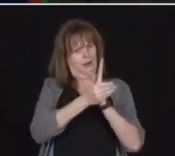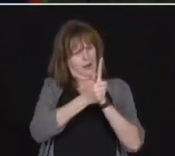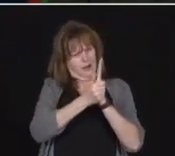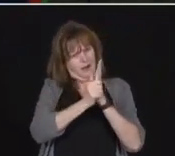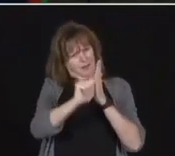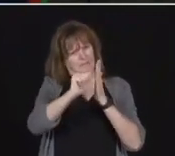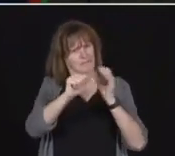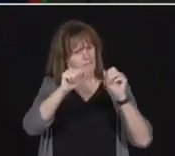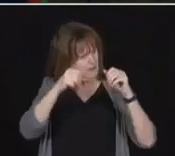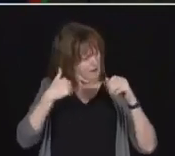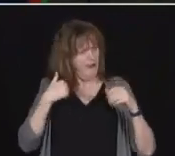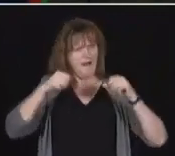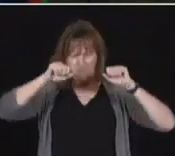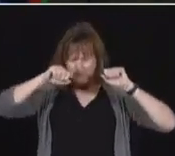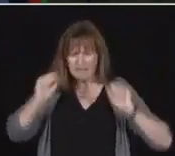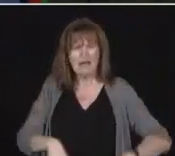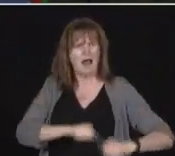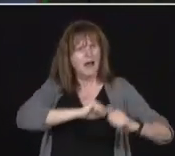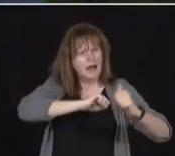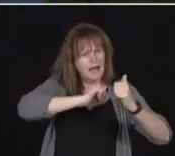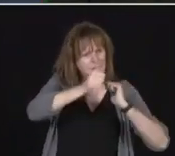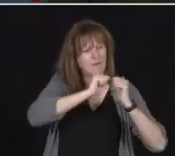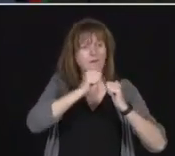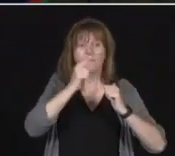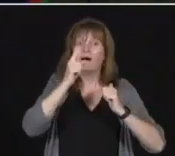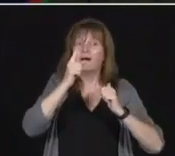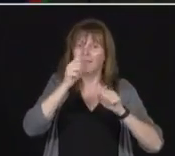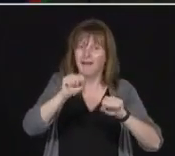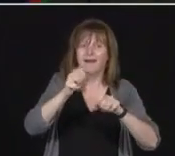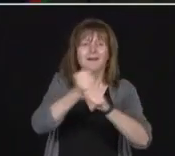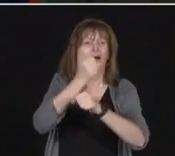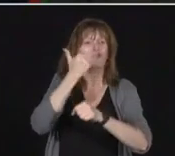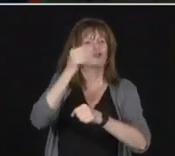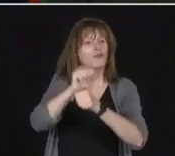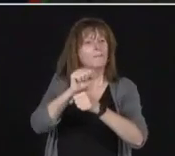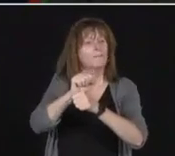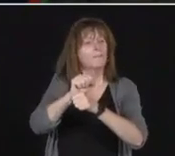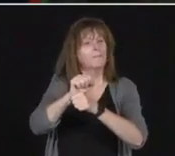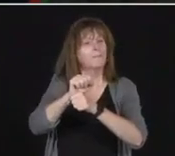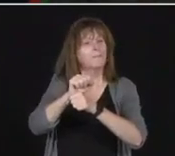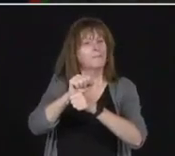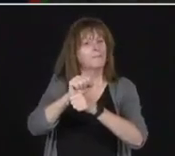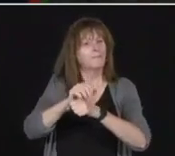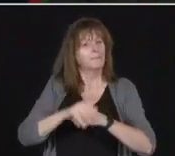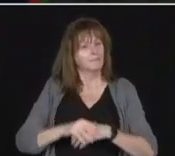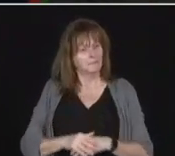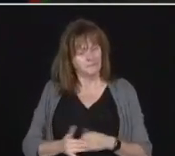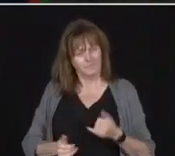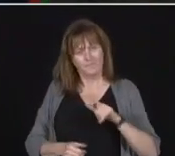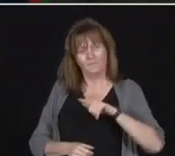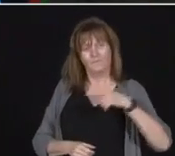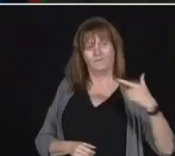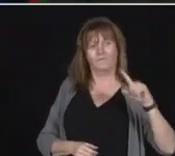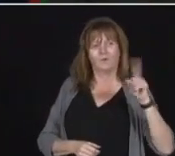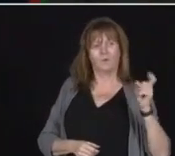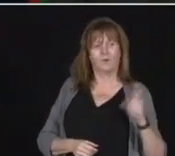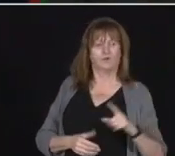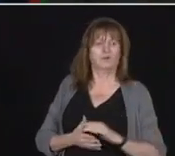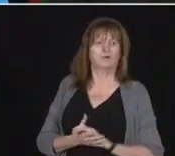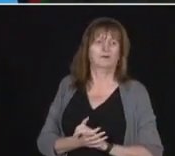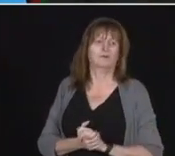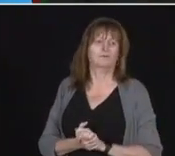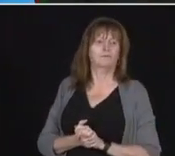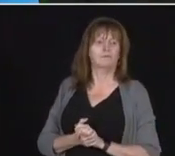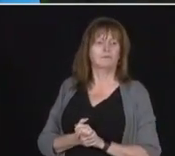right here in Ontario. Thank you. We will to the phone line for questions. First question. First question